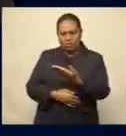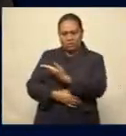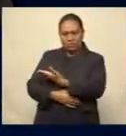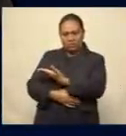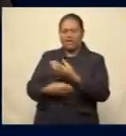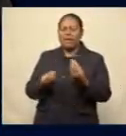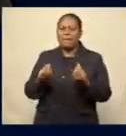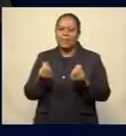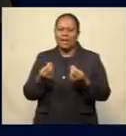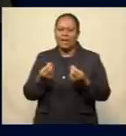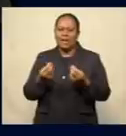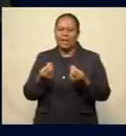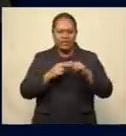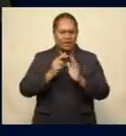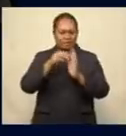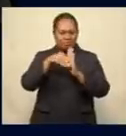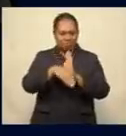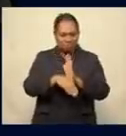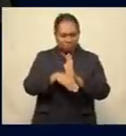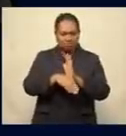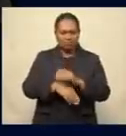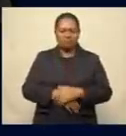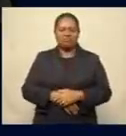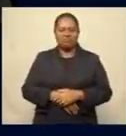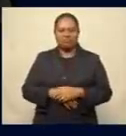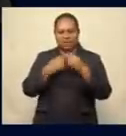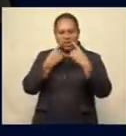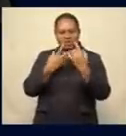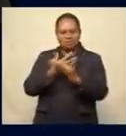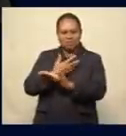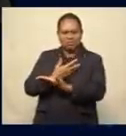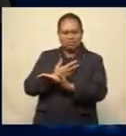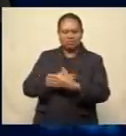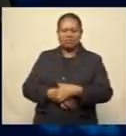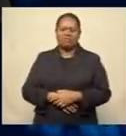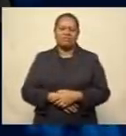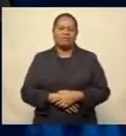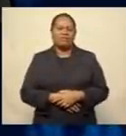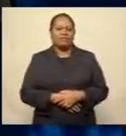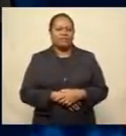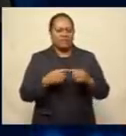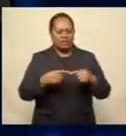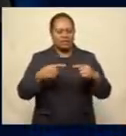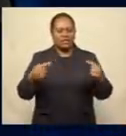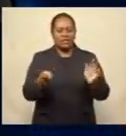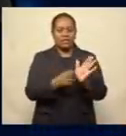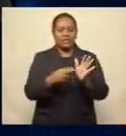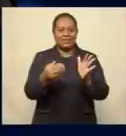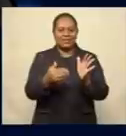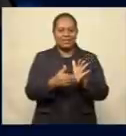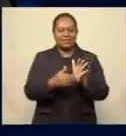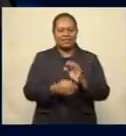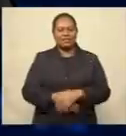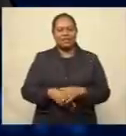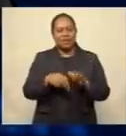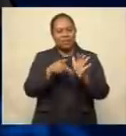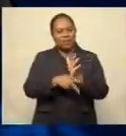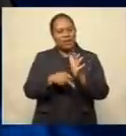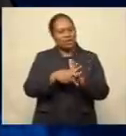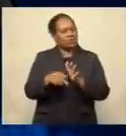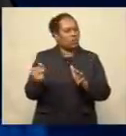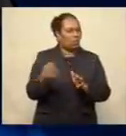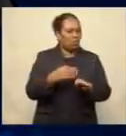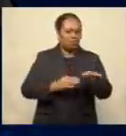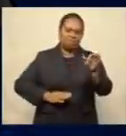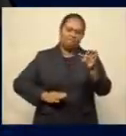dollar fell against all major currencies on the market, managing to gain ground only against the New Zealand dollar. Prices were all up on